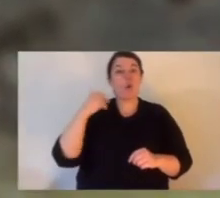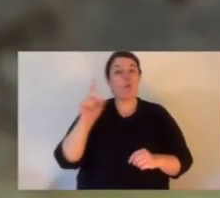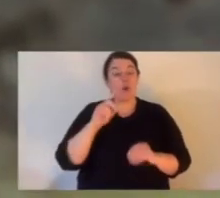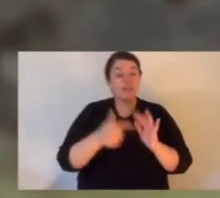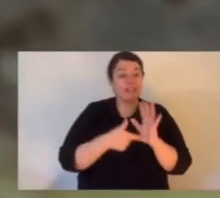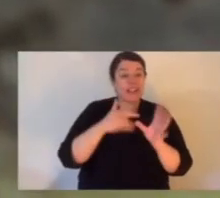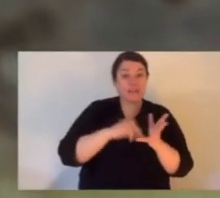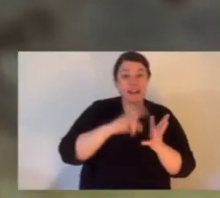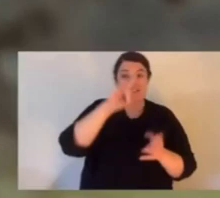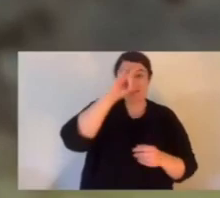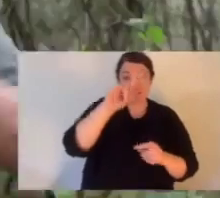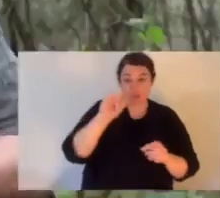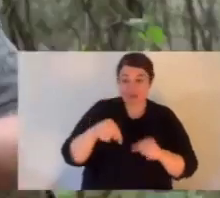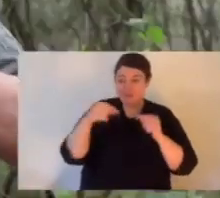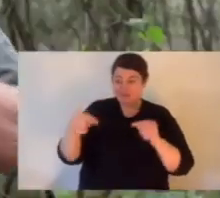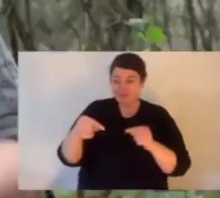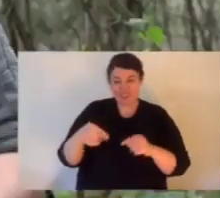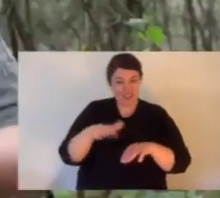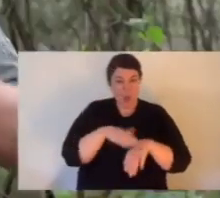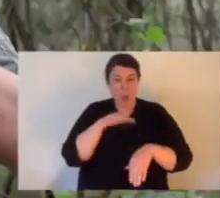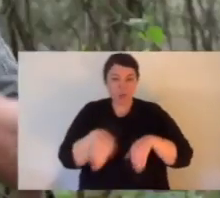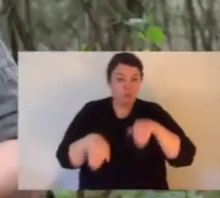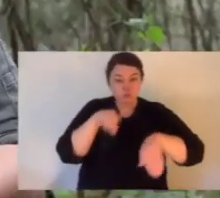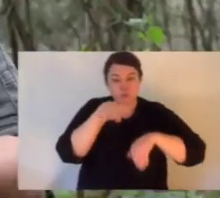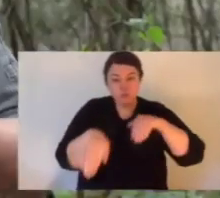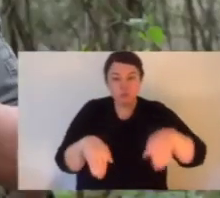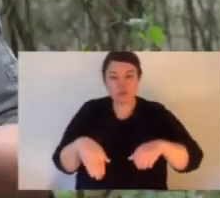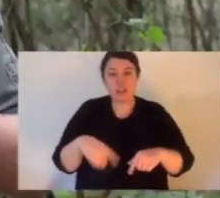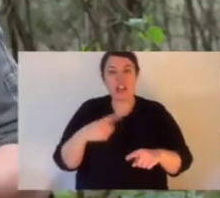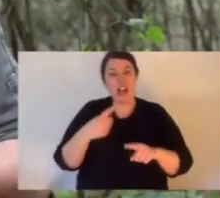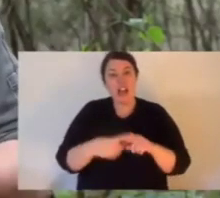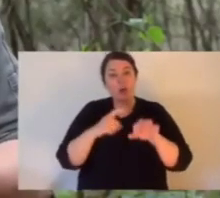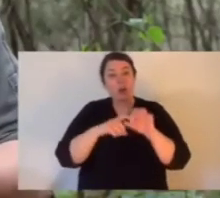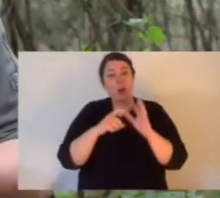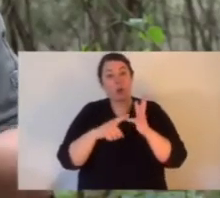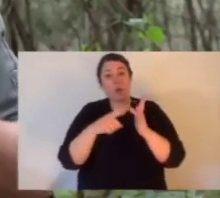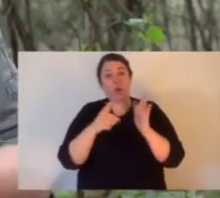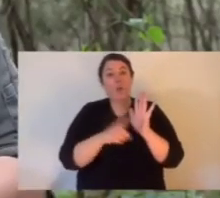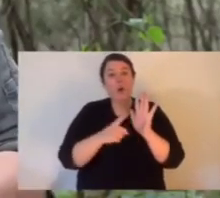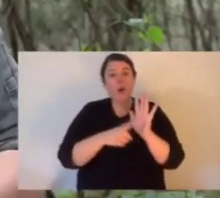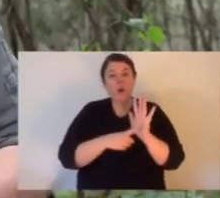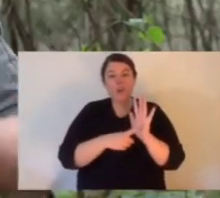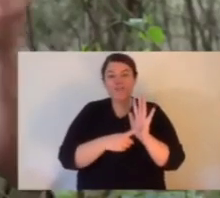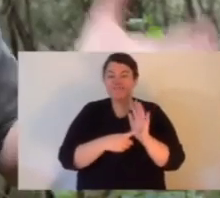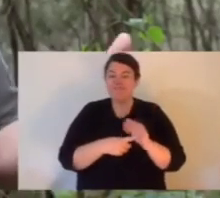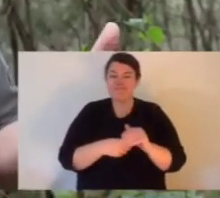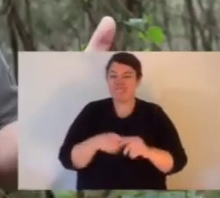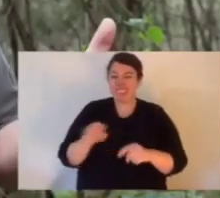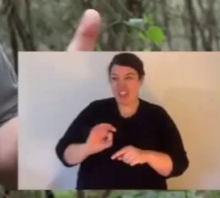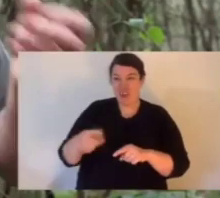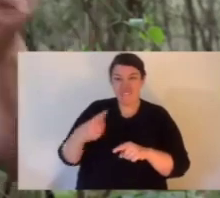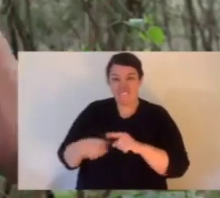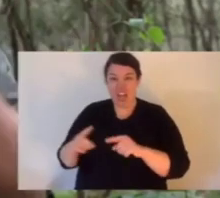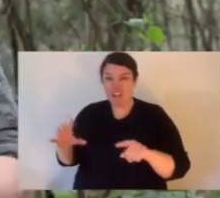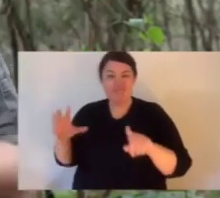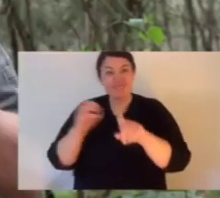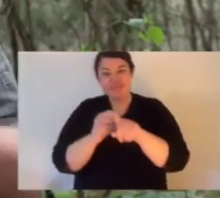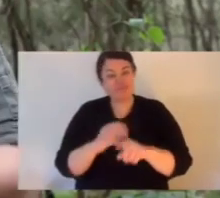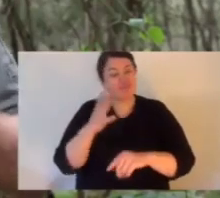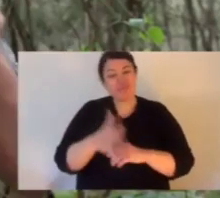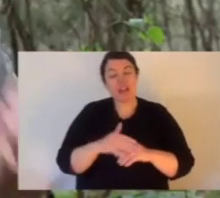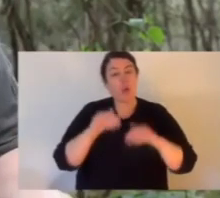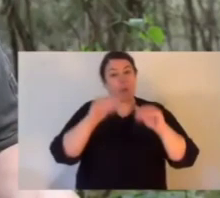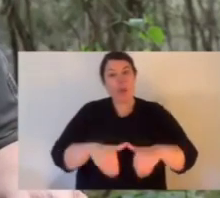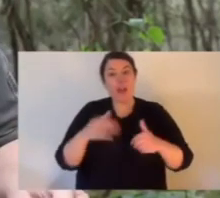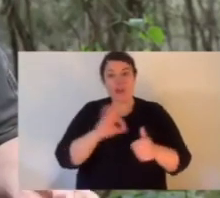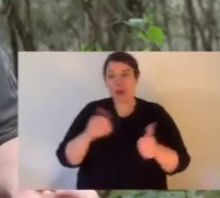Now almost every rock wallaby species in Australia, and there's over ten, are facing extinction. They are a really